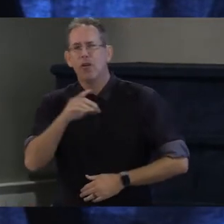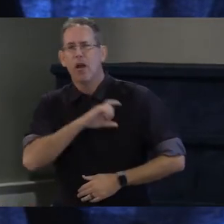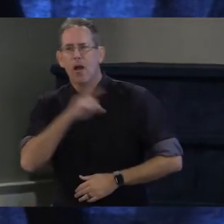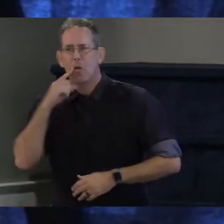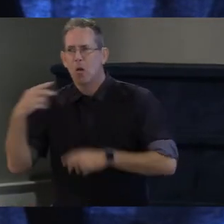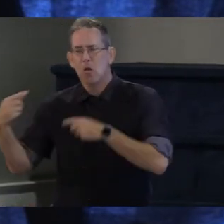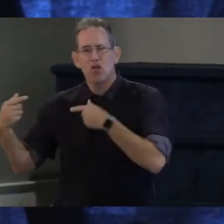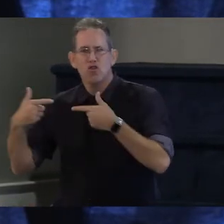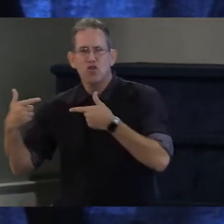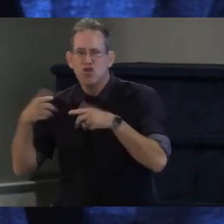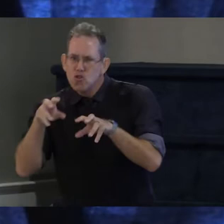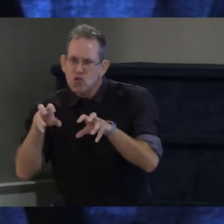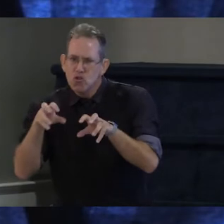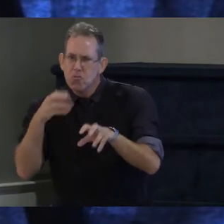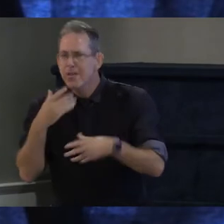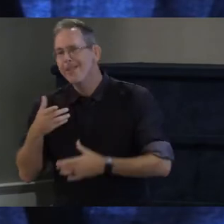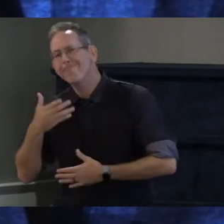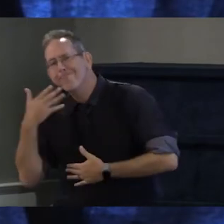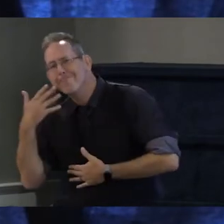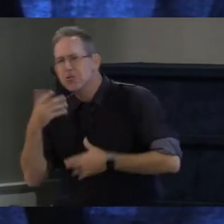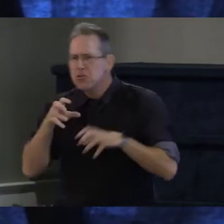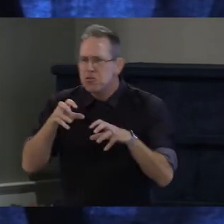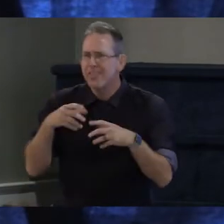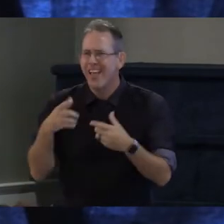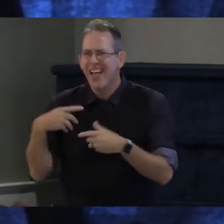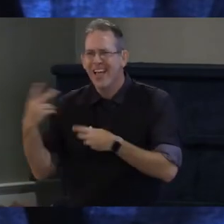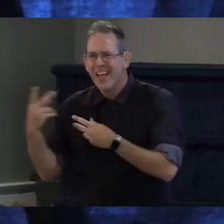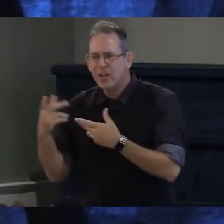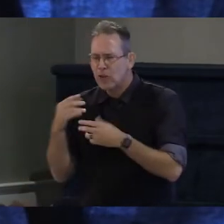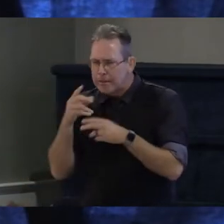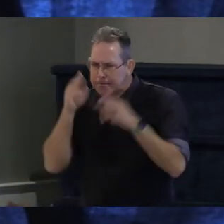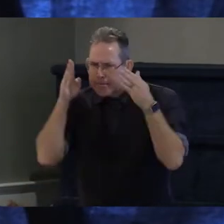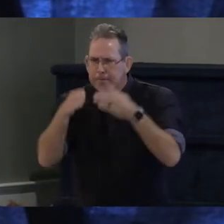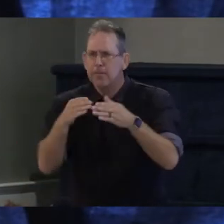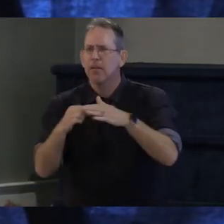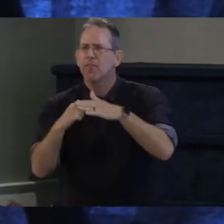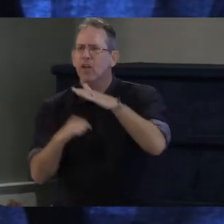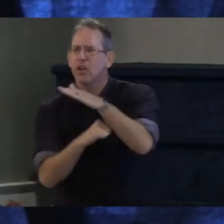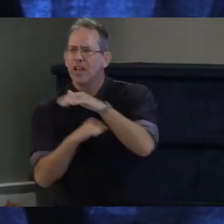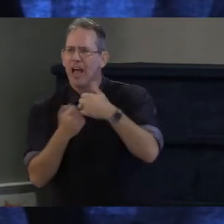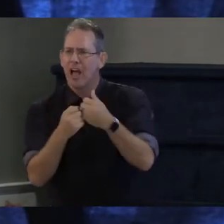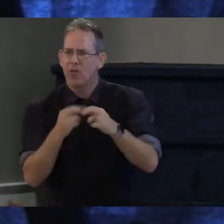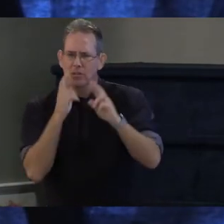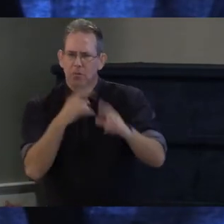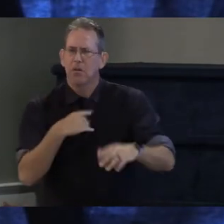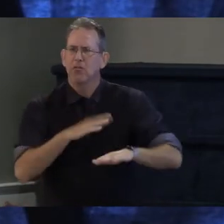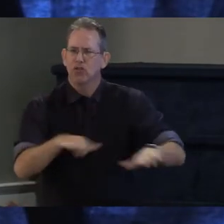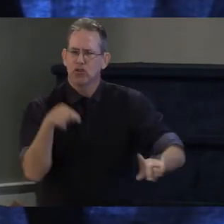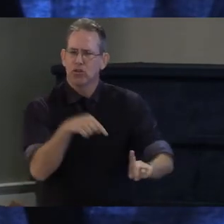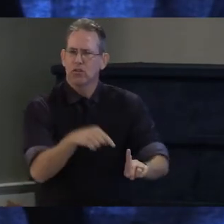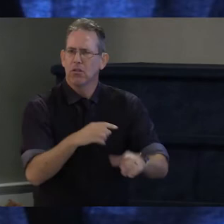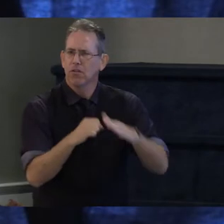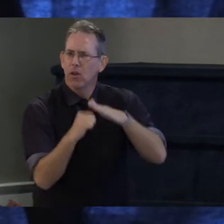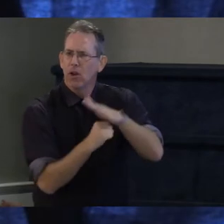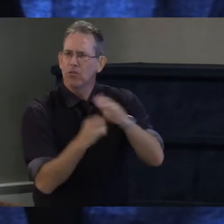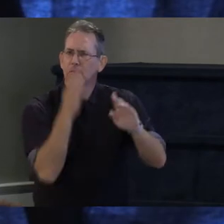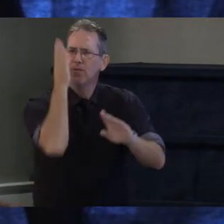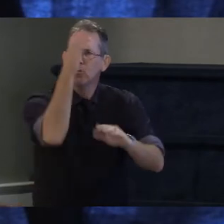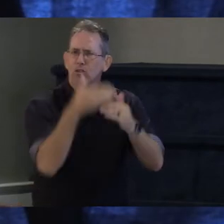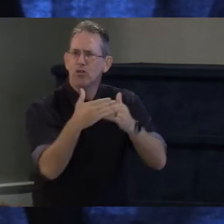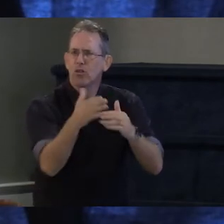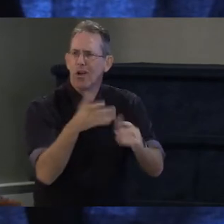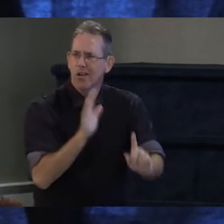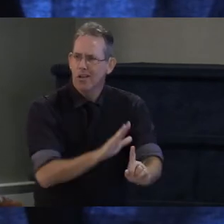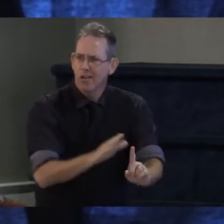fundamentally for my child to be seen for the person that he was. And so, at a